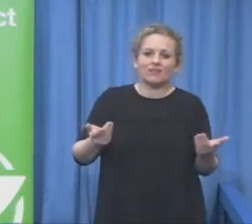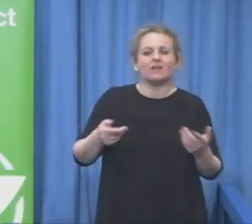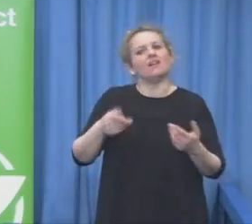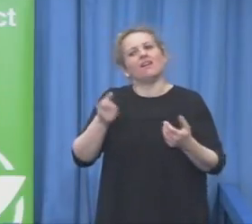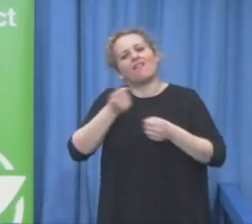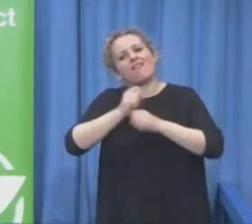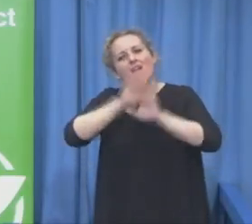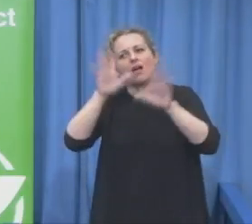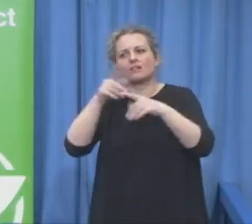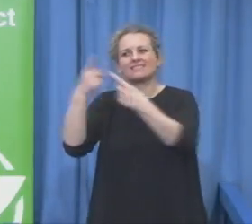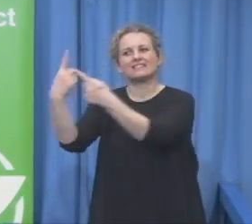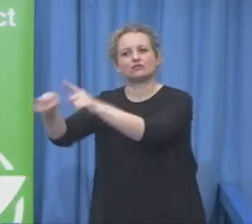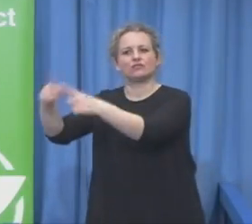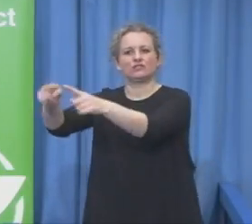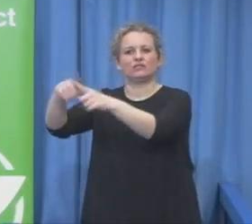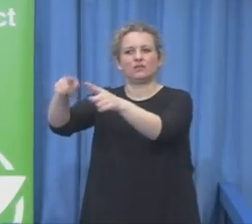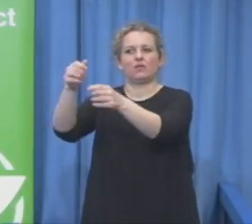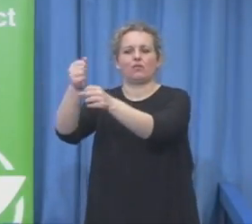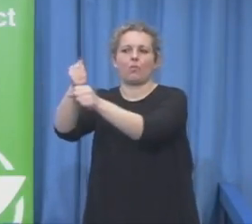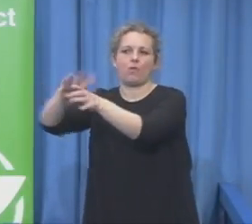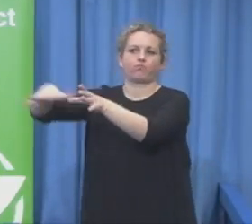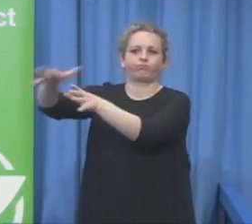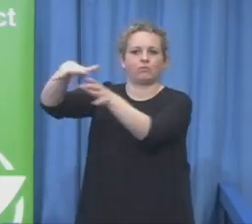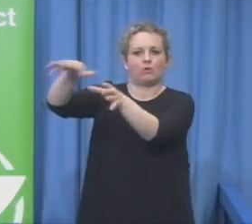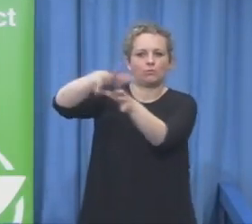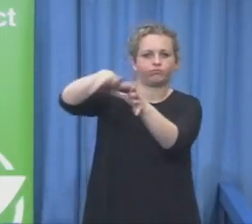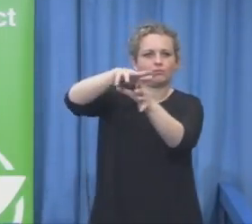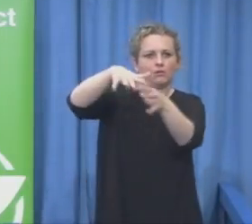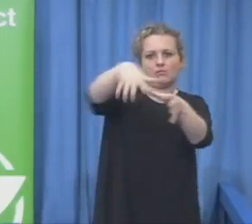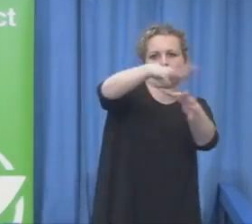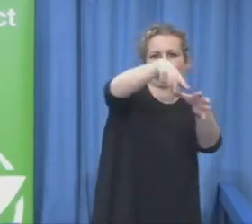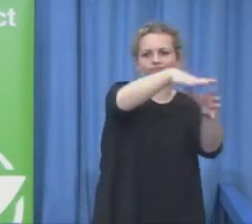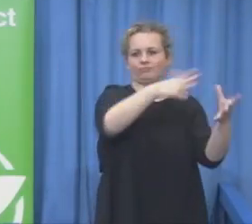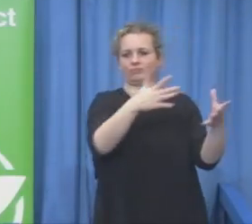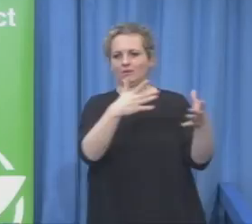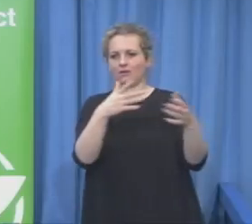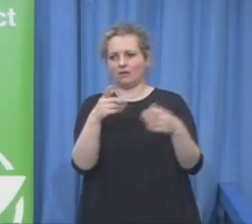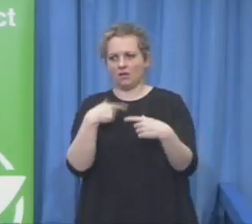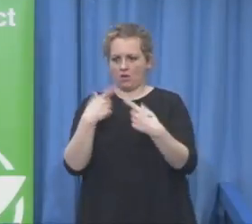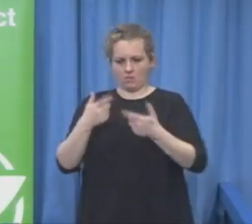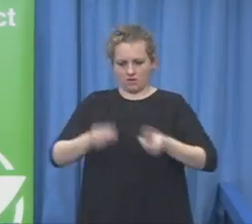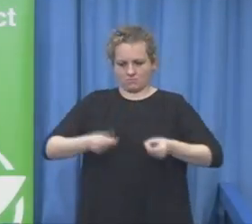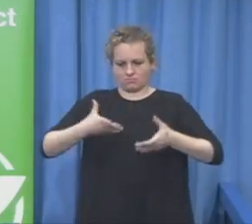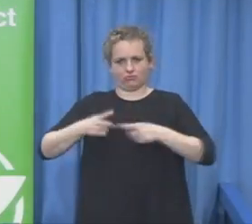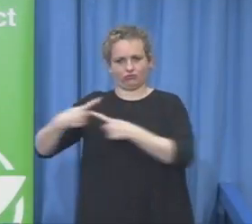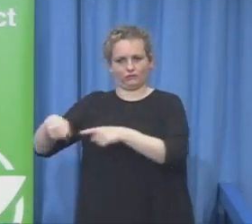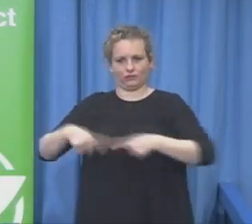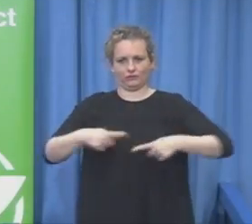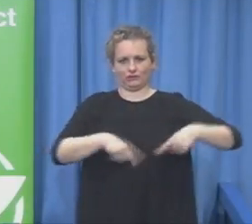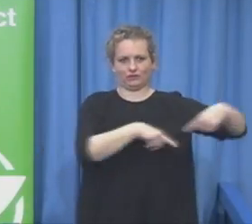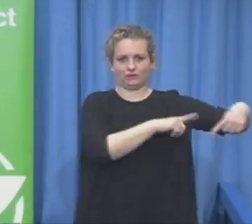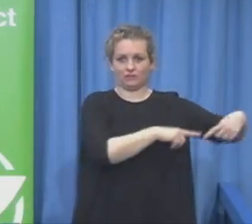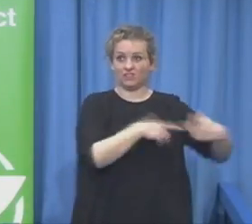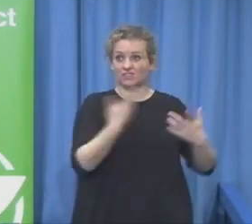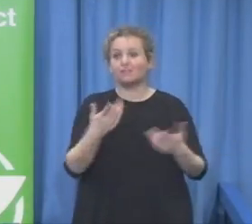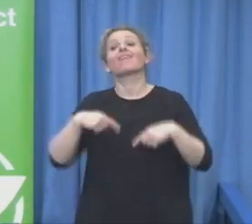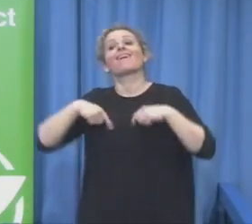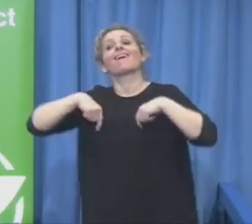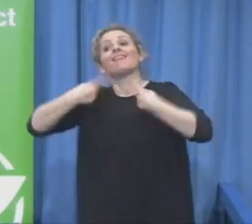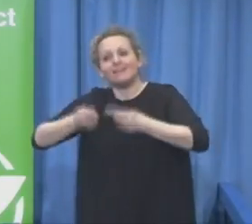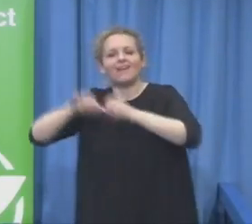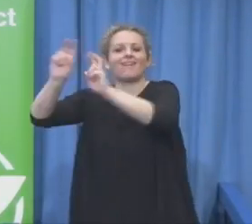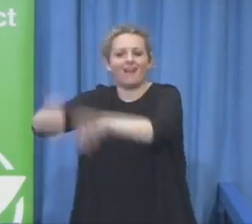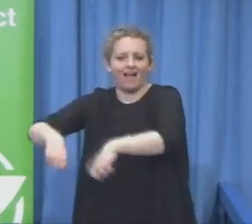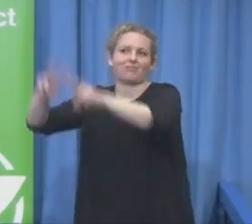with our research areas that contribute to job satisfaction in the fields of people with